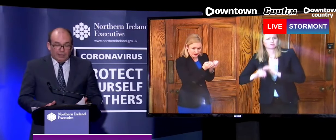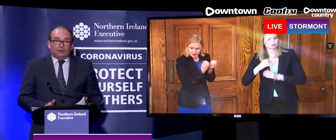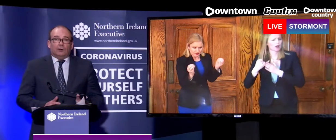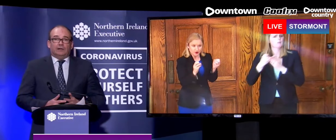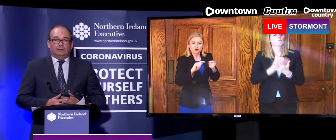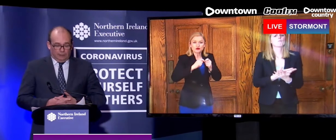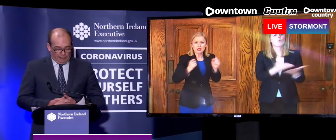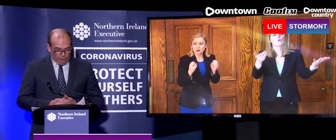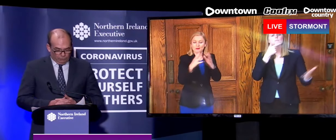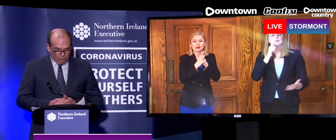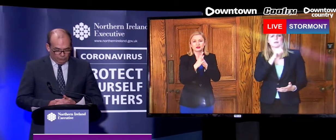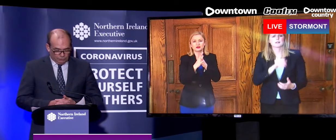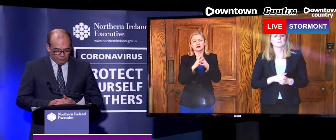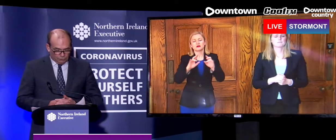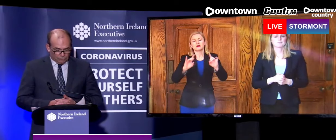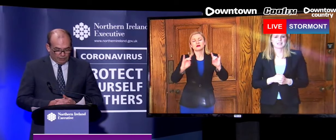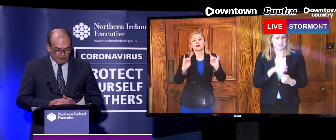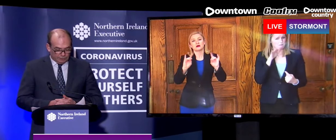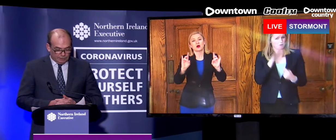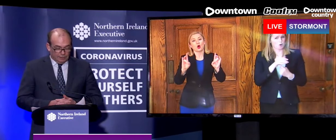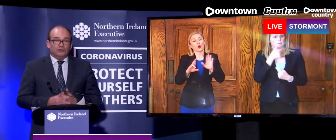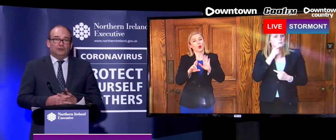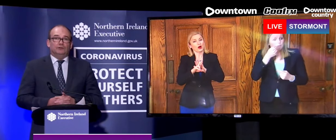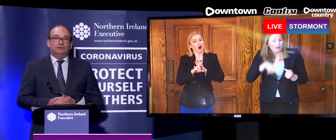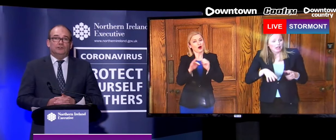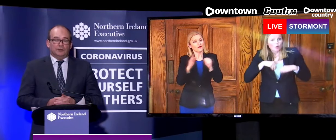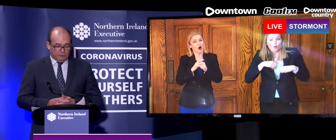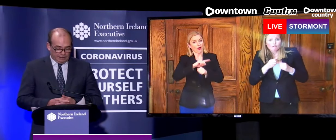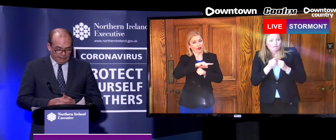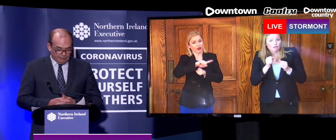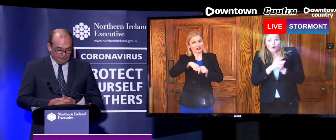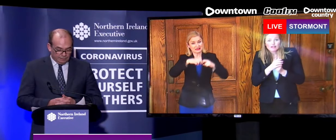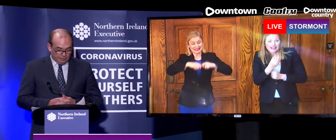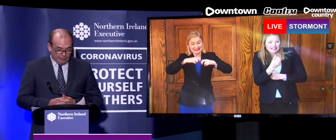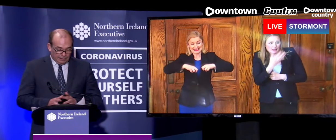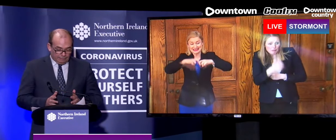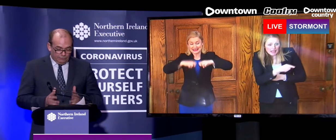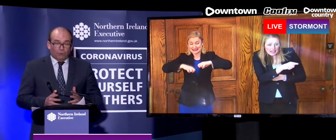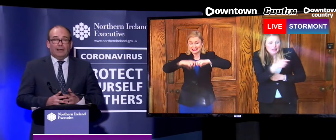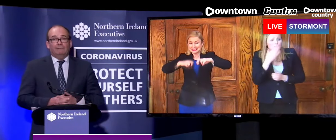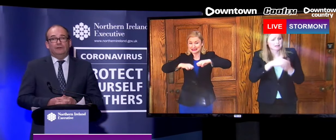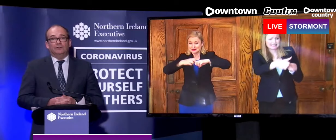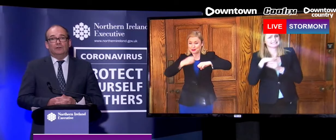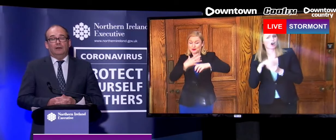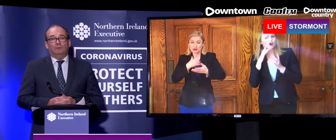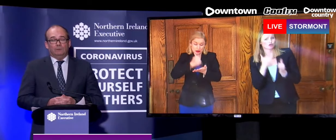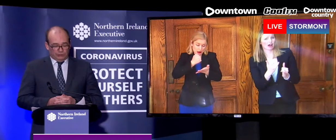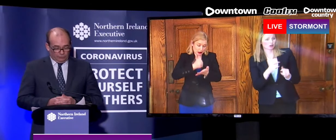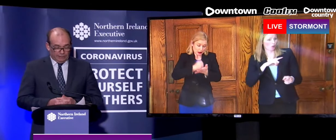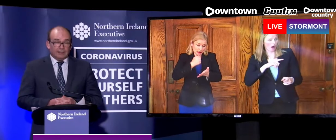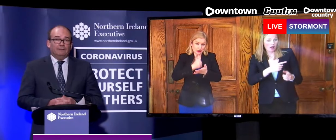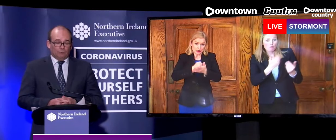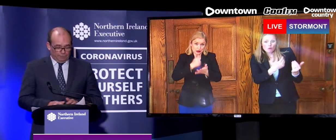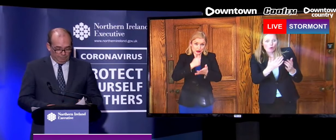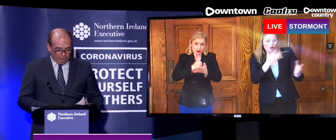As I say, the quicker we recruit to those trials, the sooner the studies get done, the more evidence we